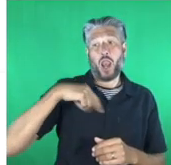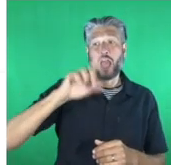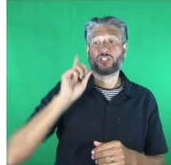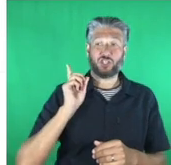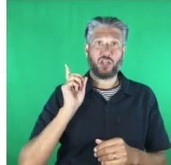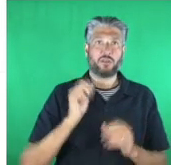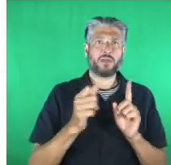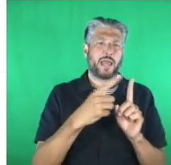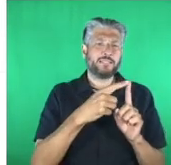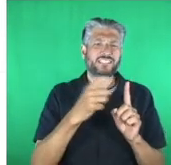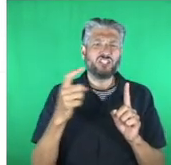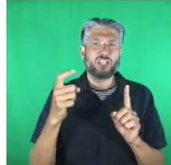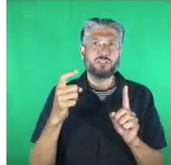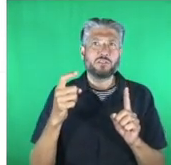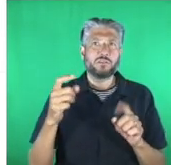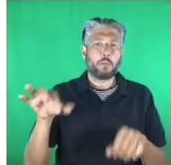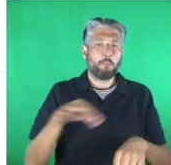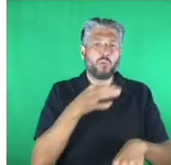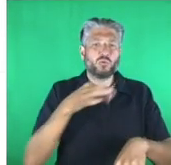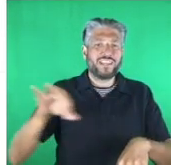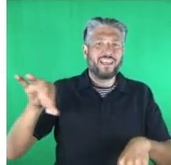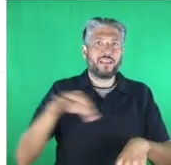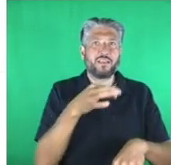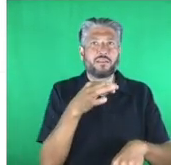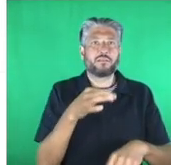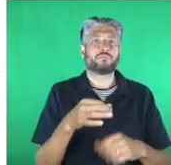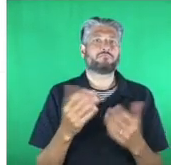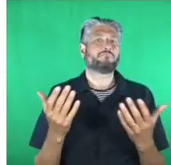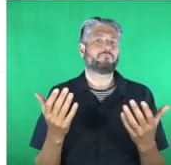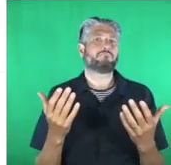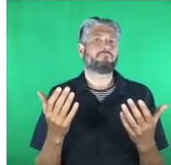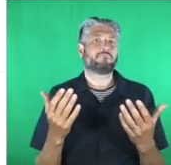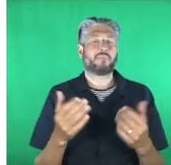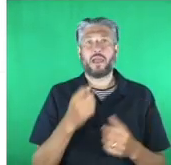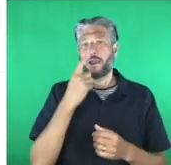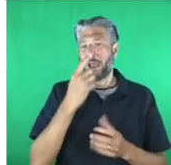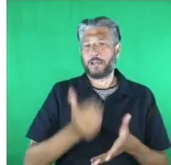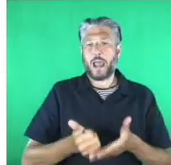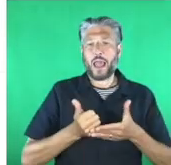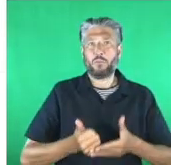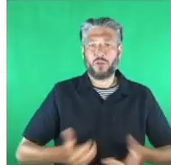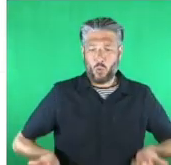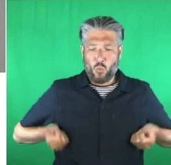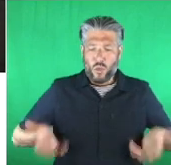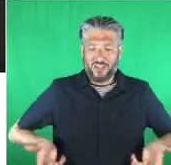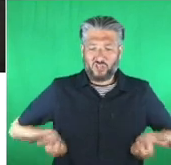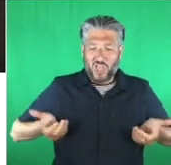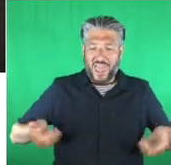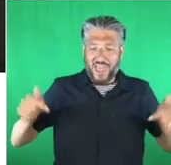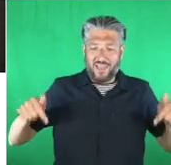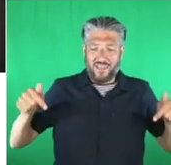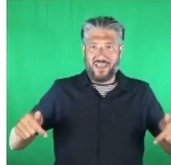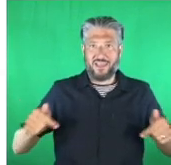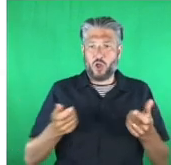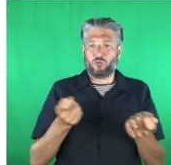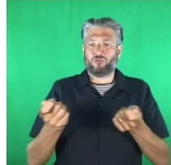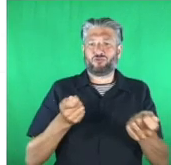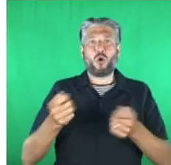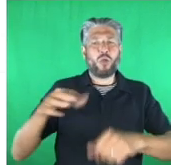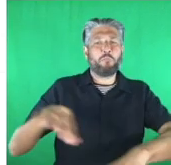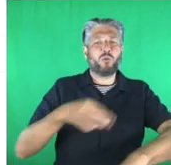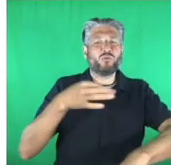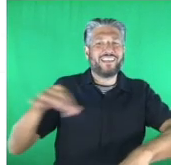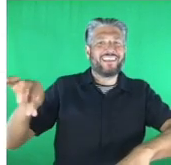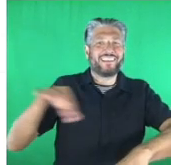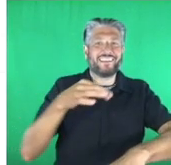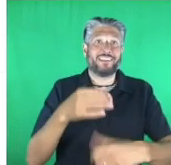convert them into music controllers to enable disabled children to create music and participation and participate in music production and the other is the national theater with